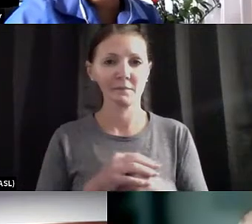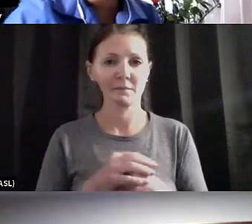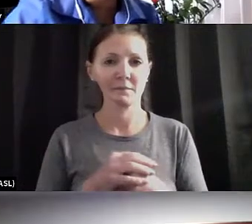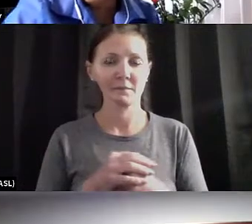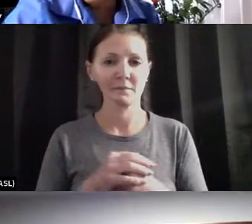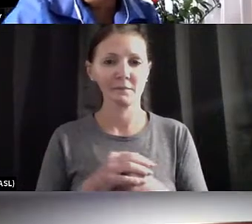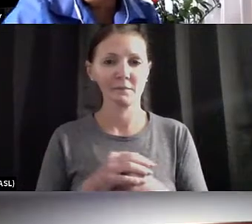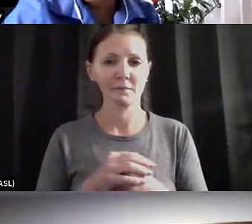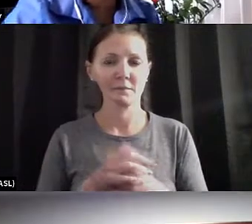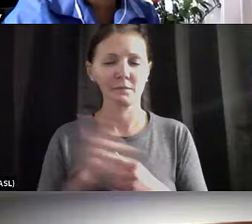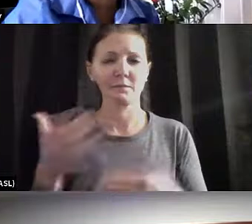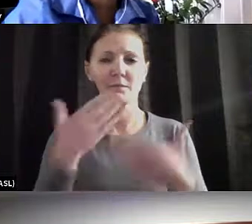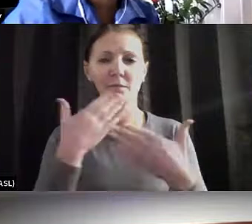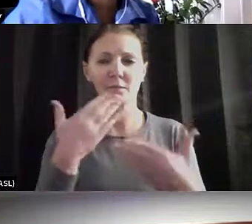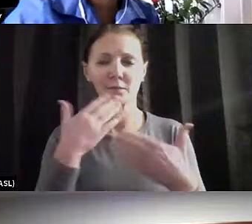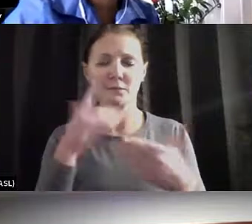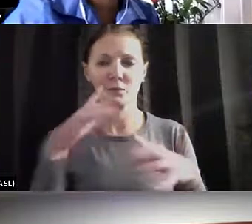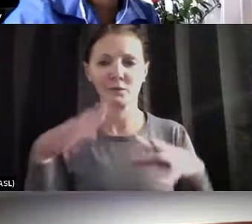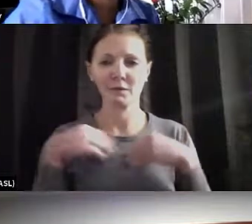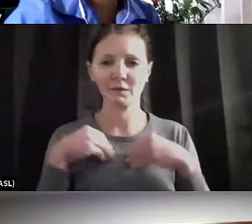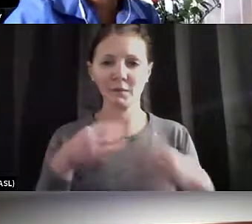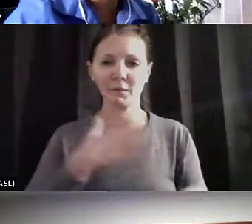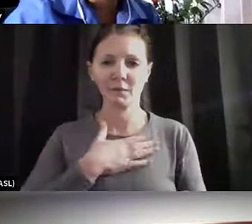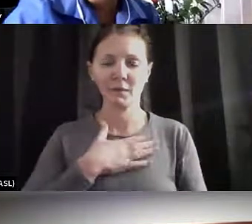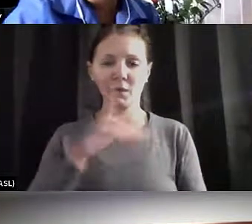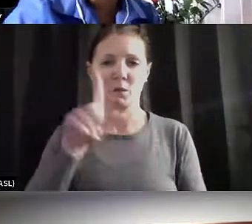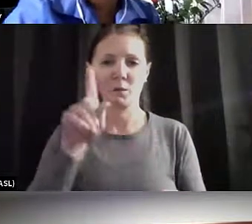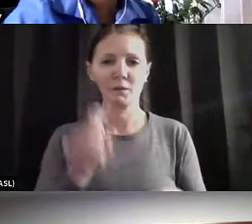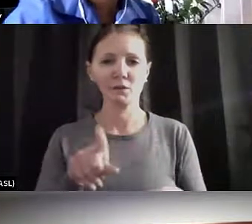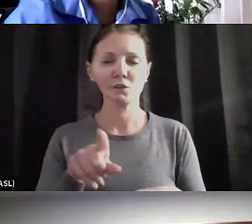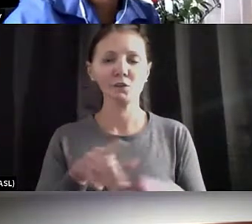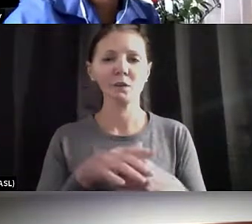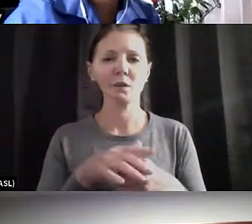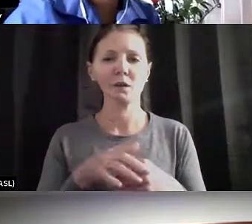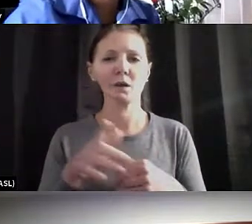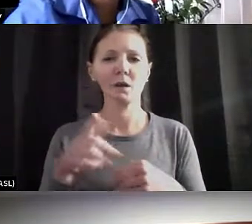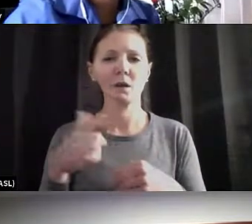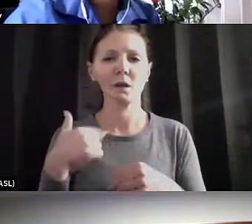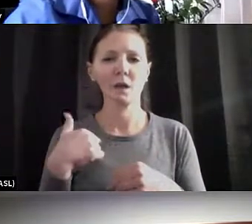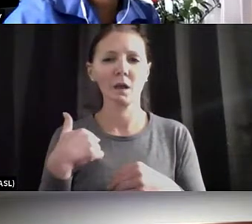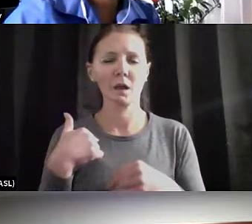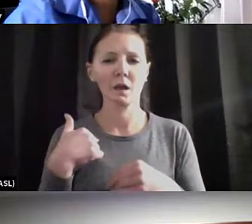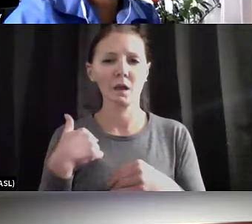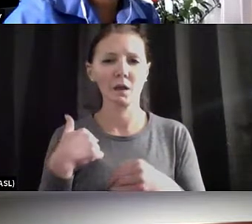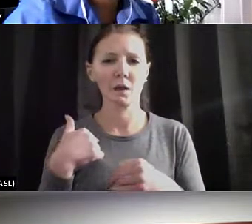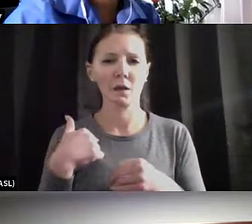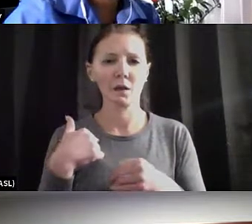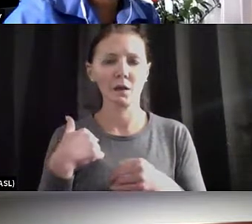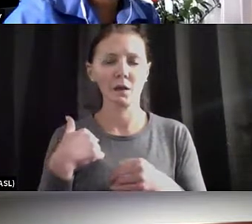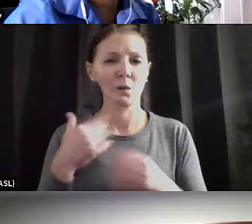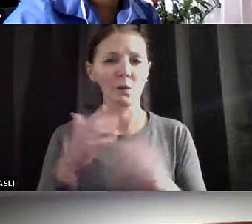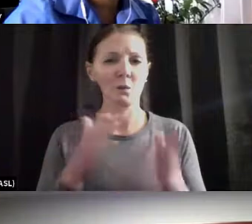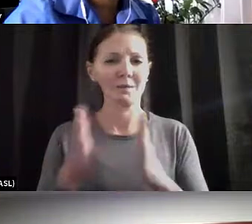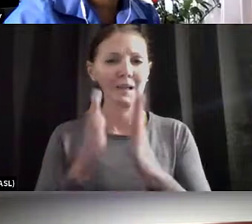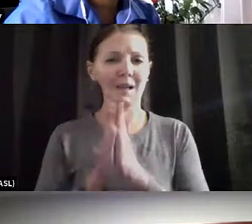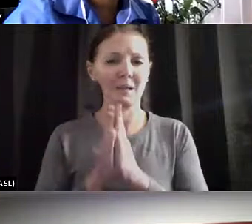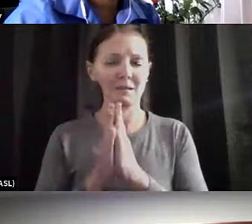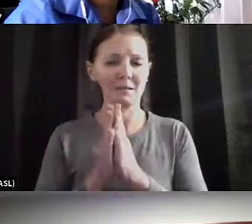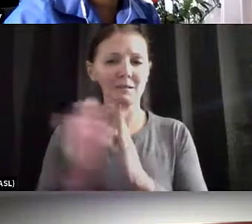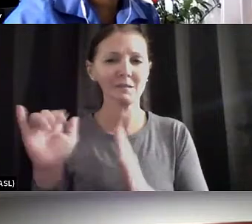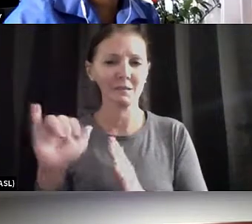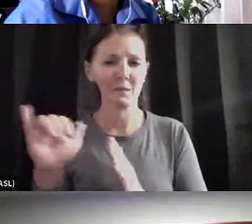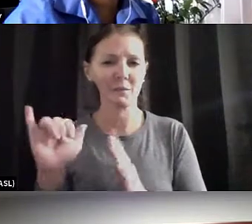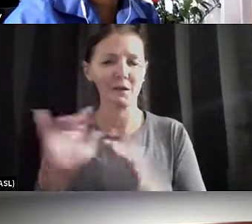Hello. Thank you for taking my question. I am actually asking in the same vein of the